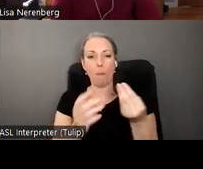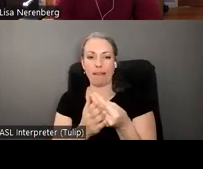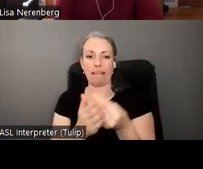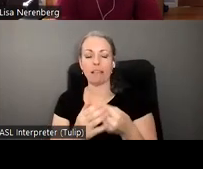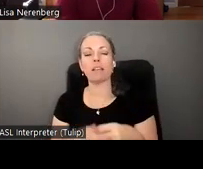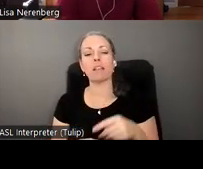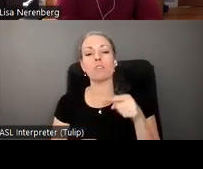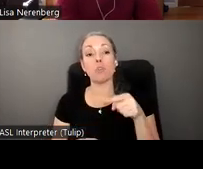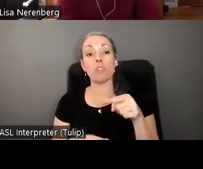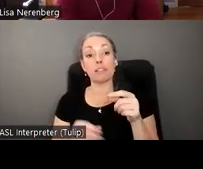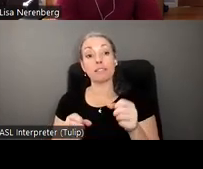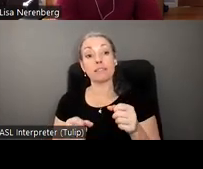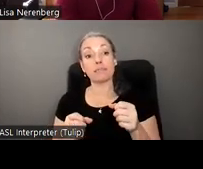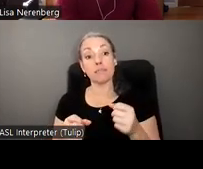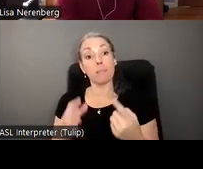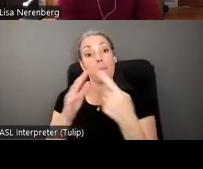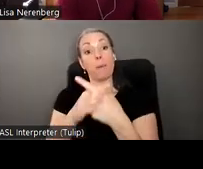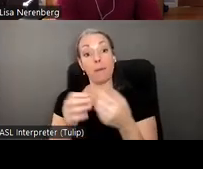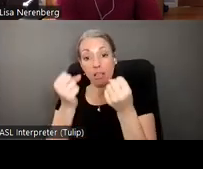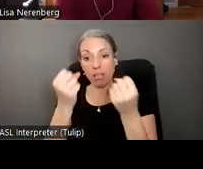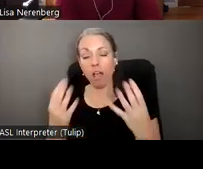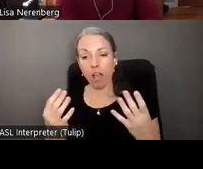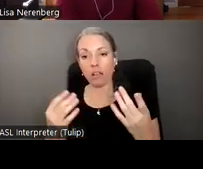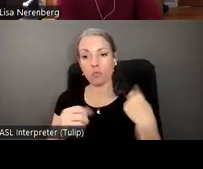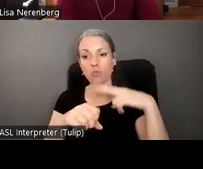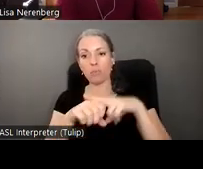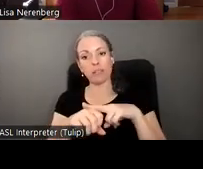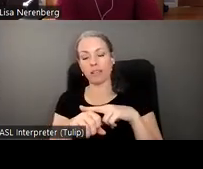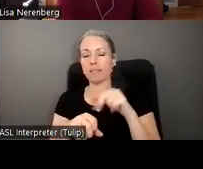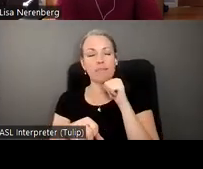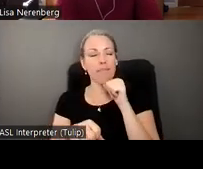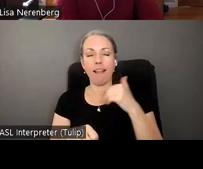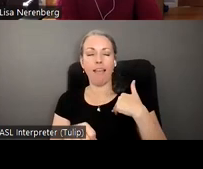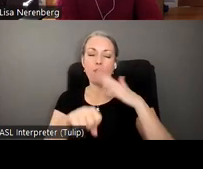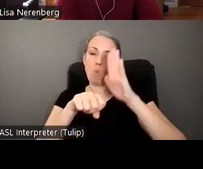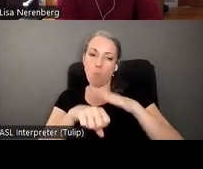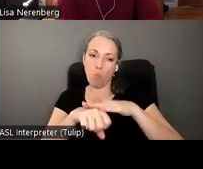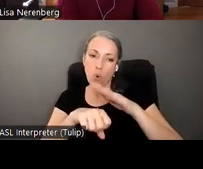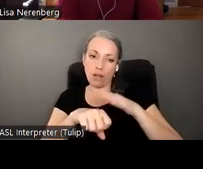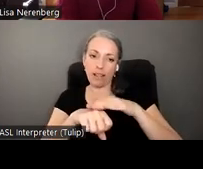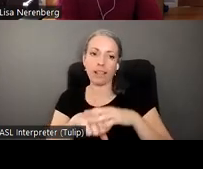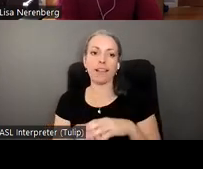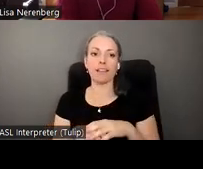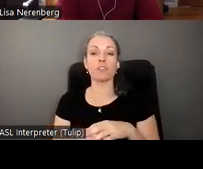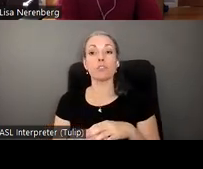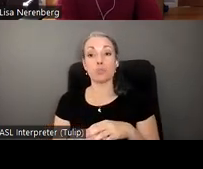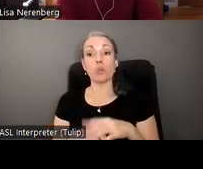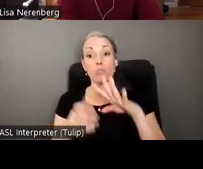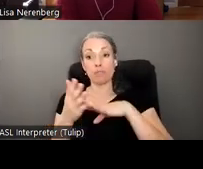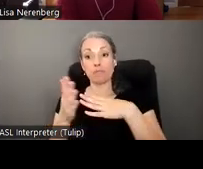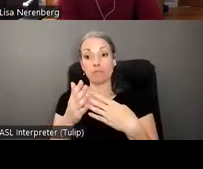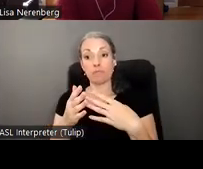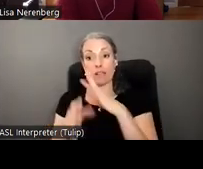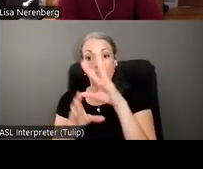these actually come up come up a lot usually without a lot of warning and quick turnarounds and so the blueprint includes our